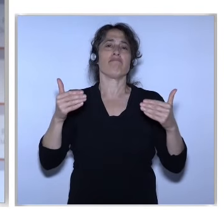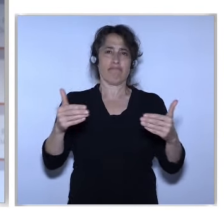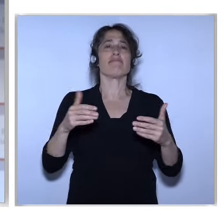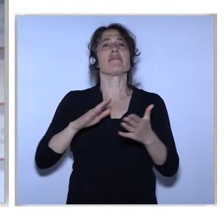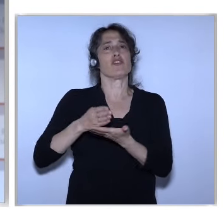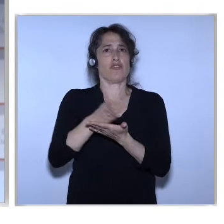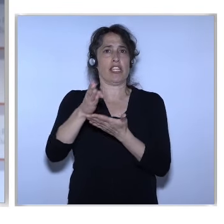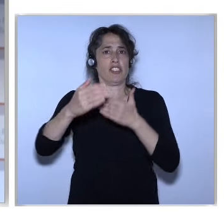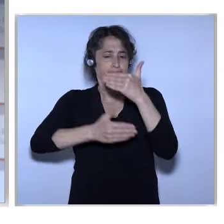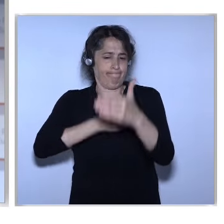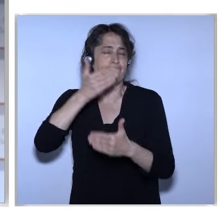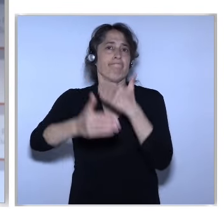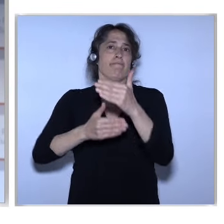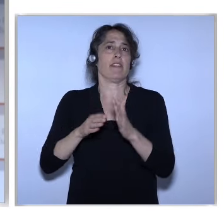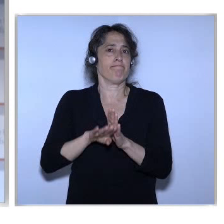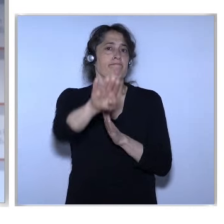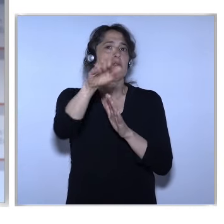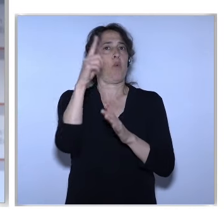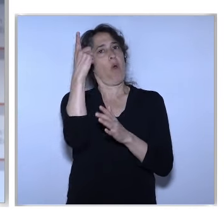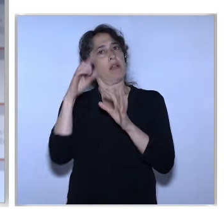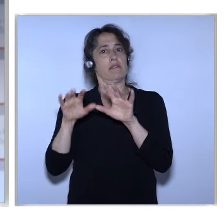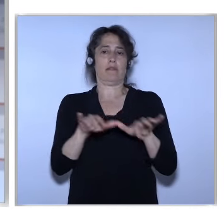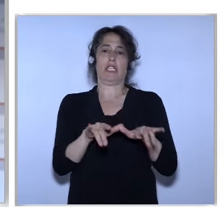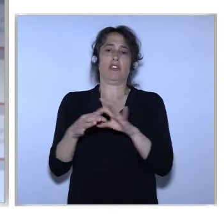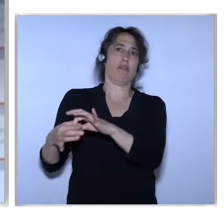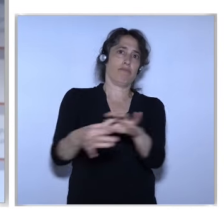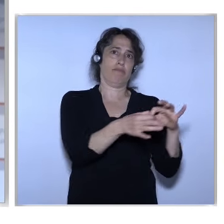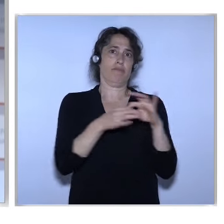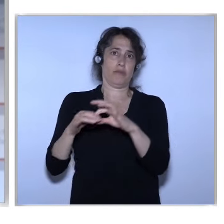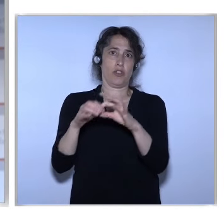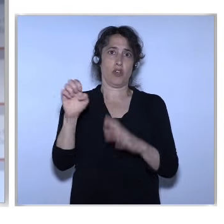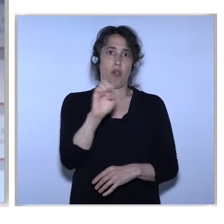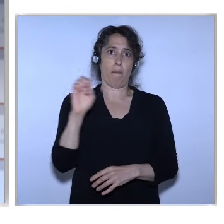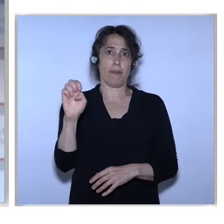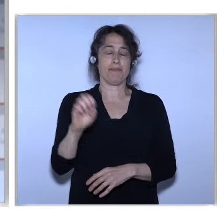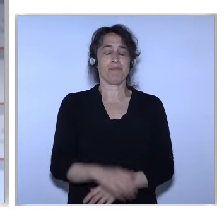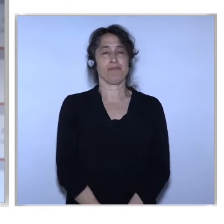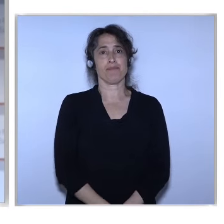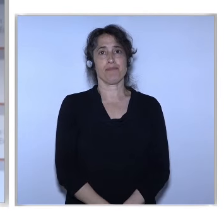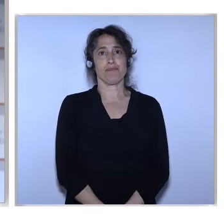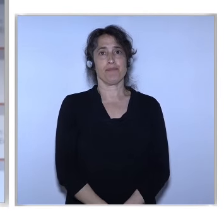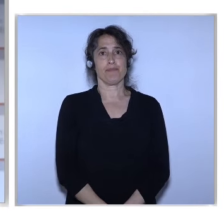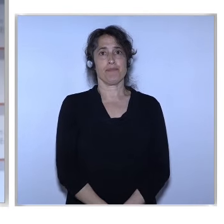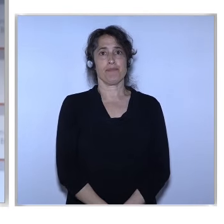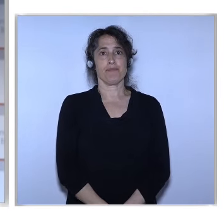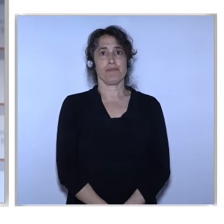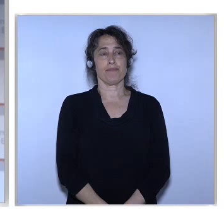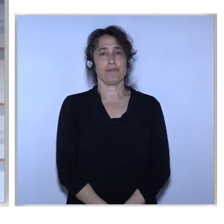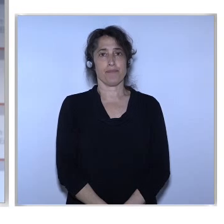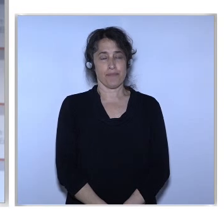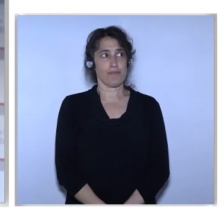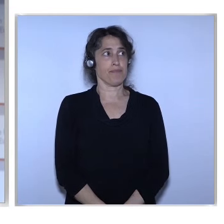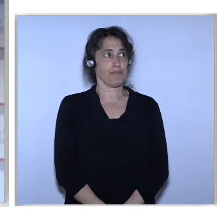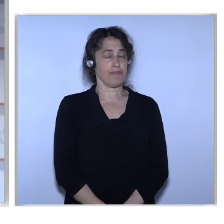future-oriented discussions On the development of the digital single market Member states,